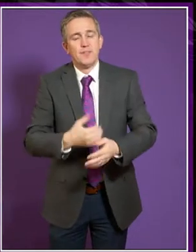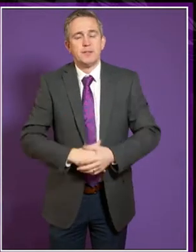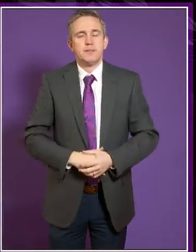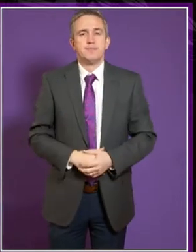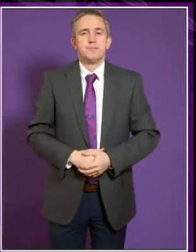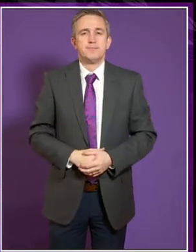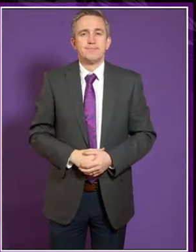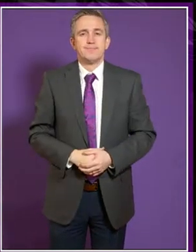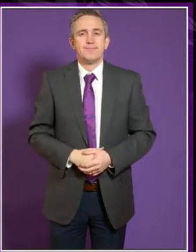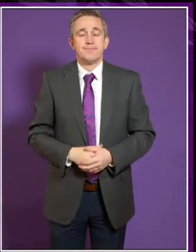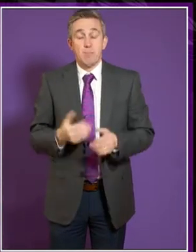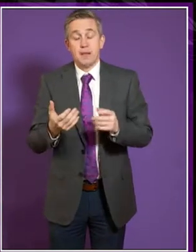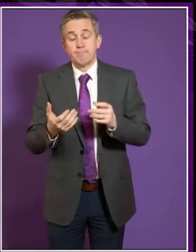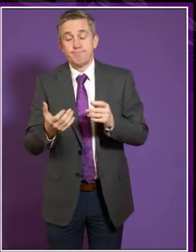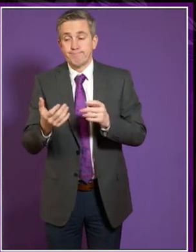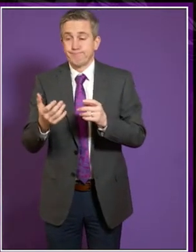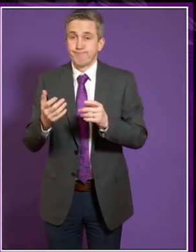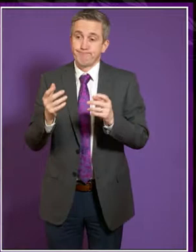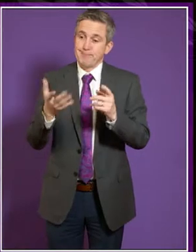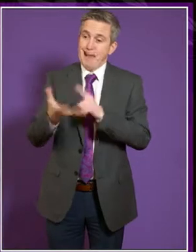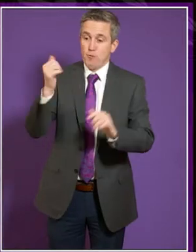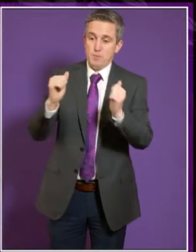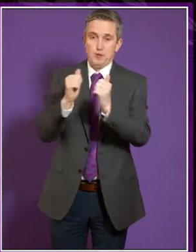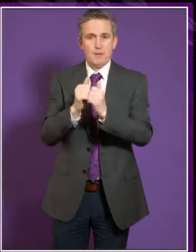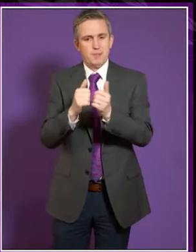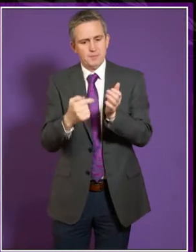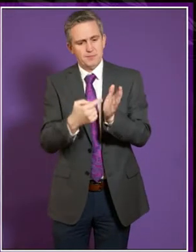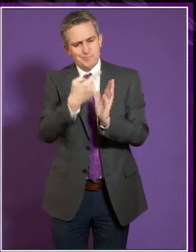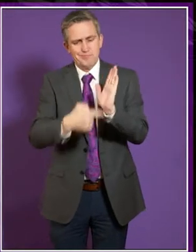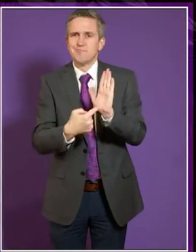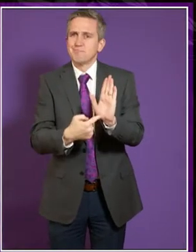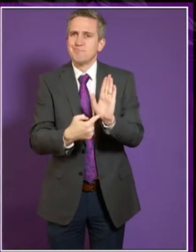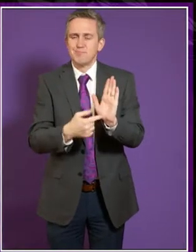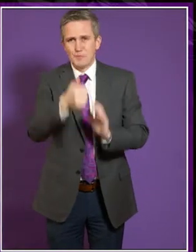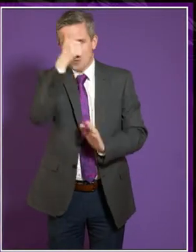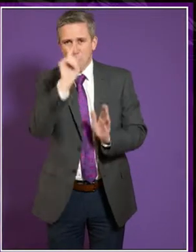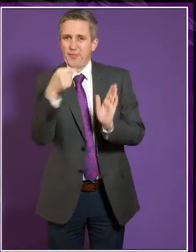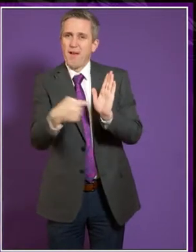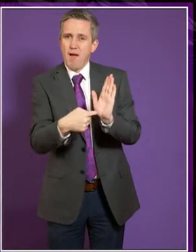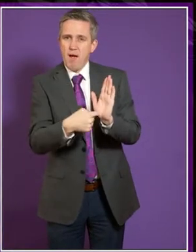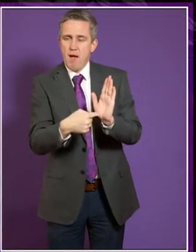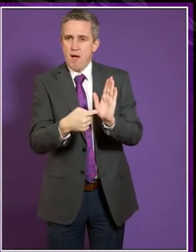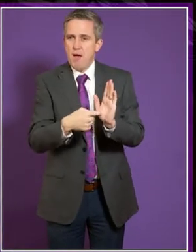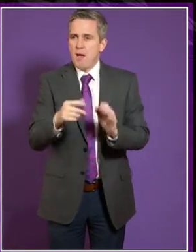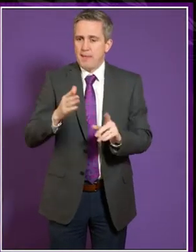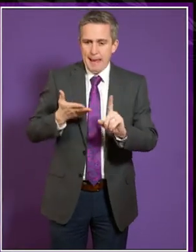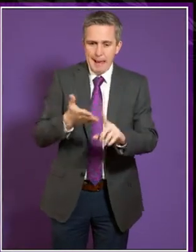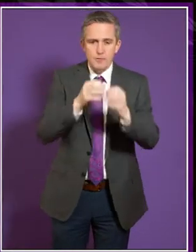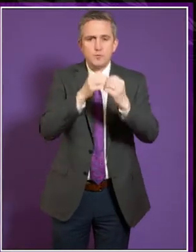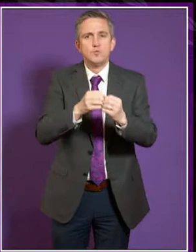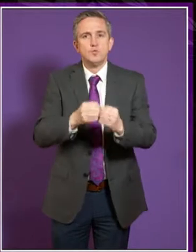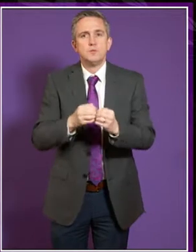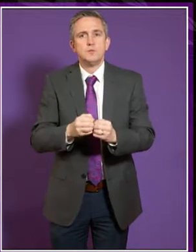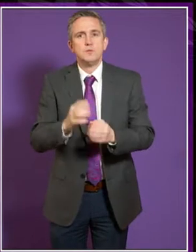Our outcome agreements are called outcome agreements. And what we are keen to see is shifts in the outcomes for students,